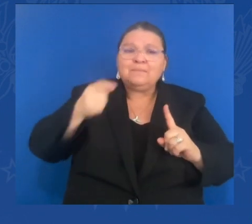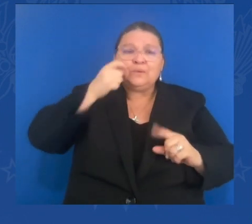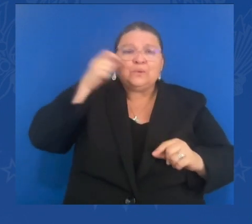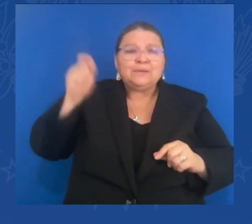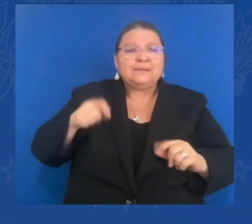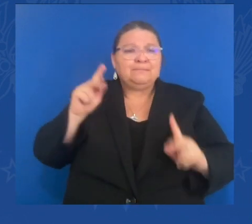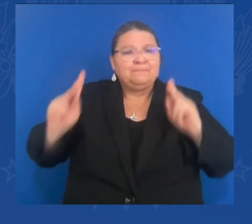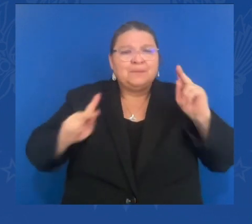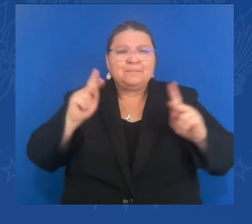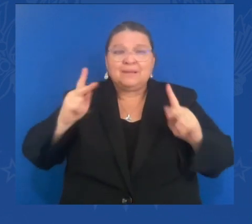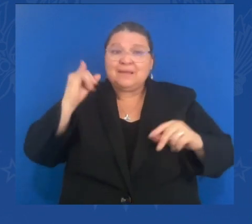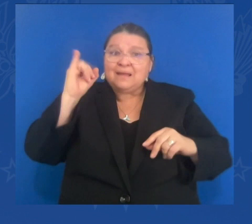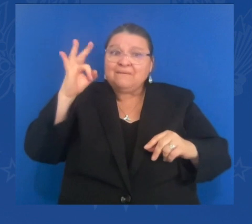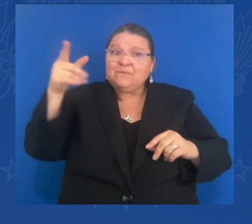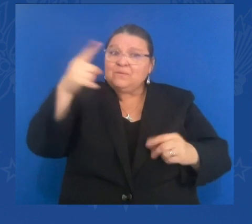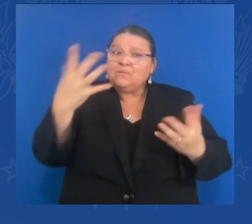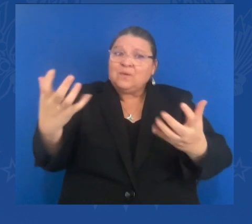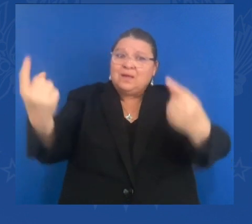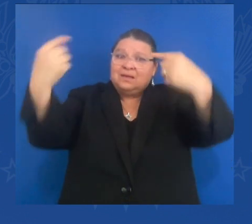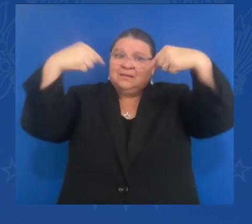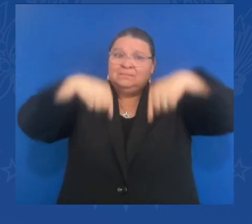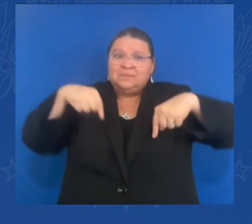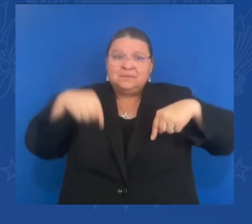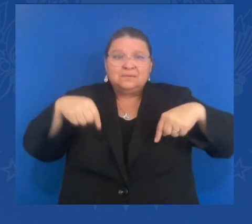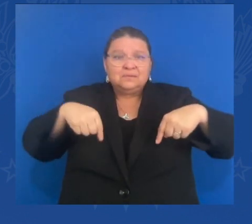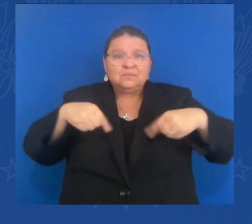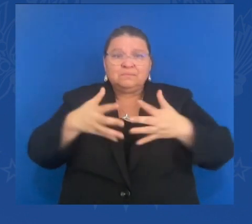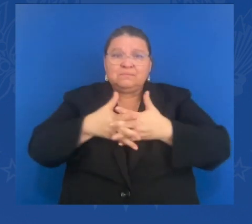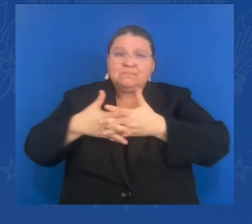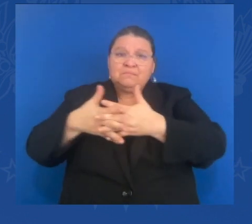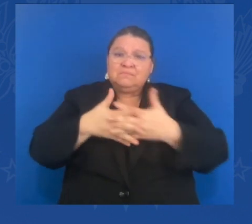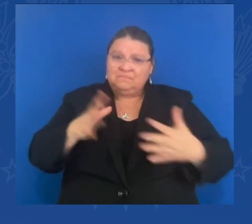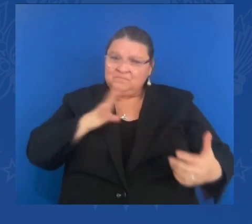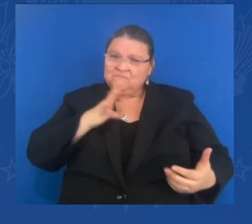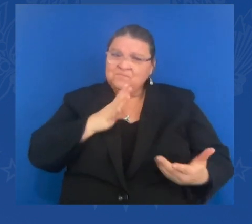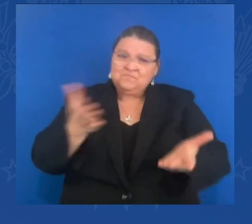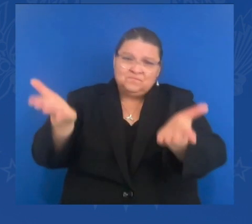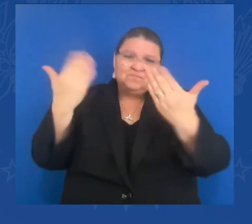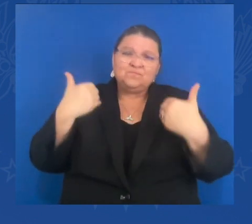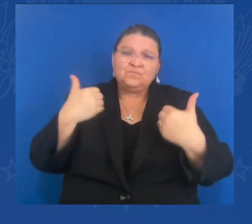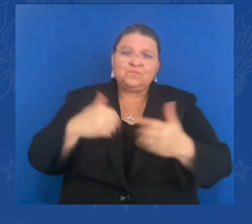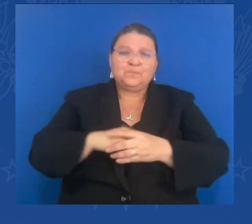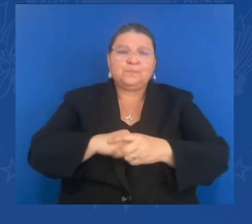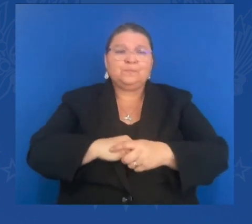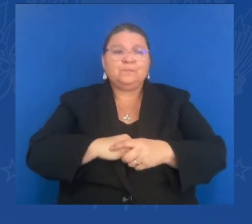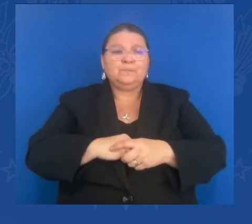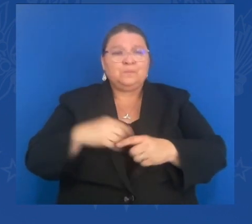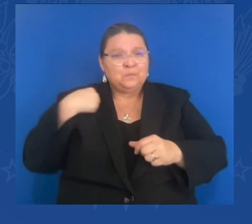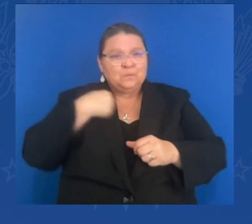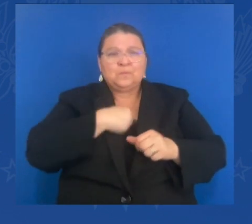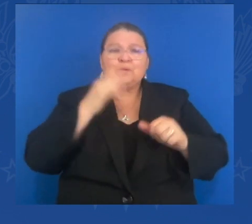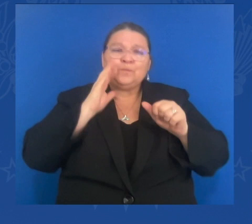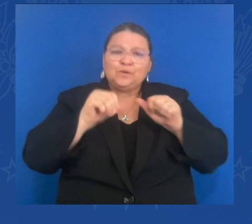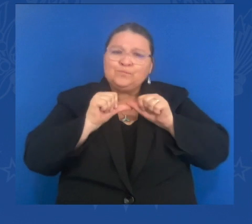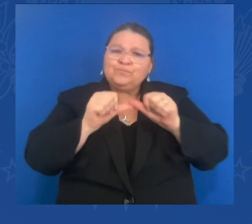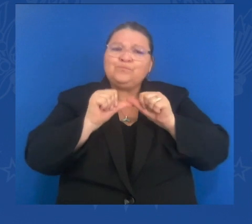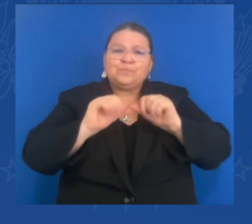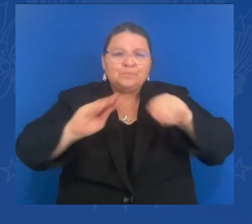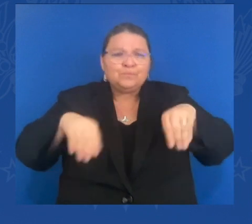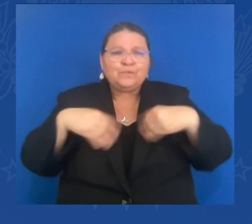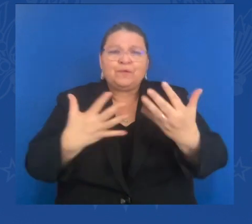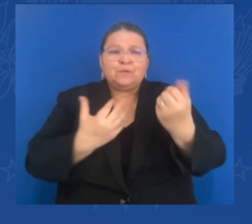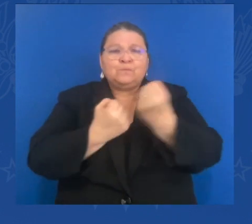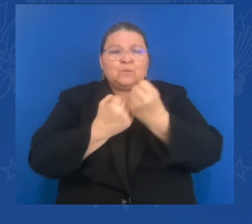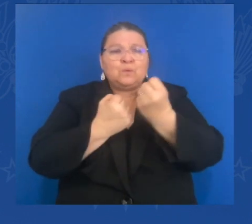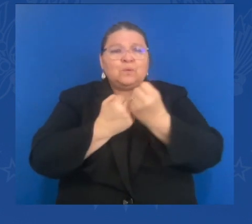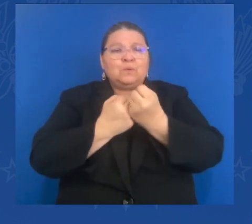they need access. And we're going to provide more support for Ukraine. We're going to continue to stand together with our allies in Europe and